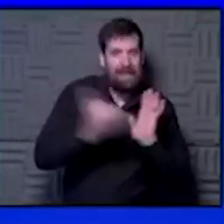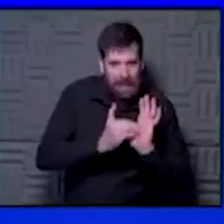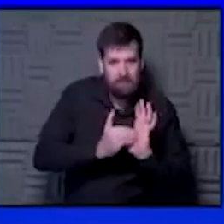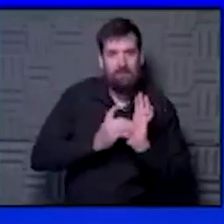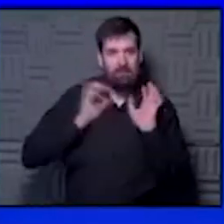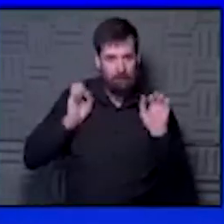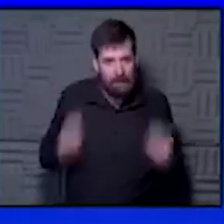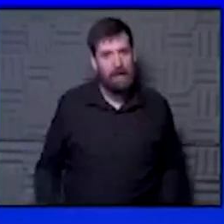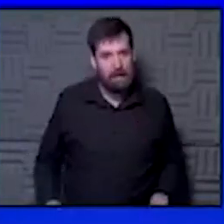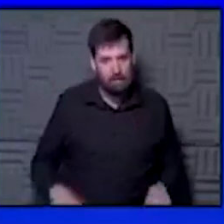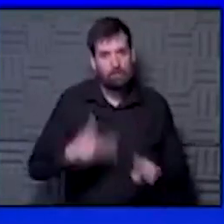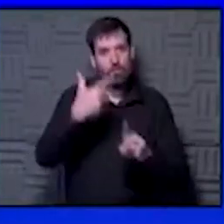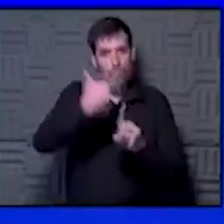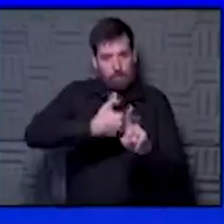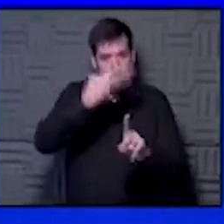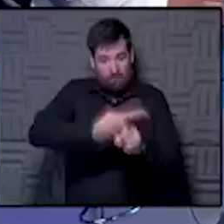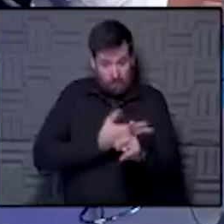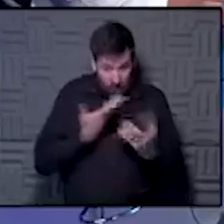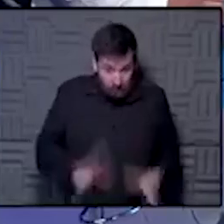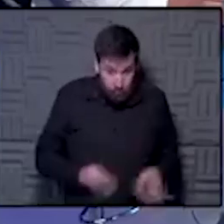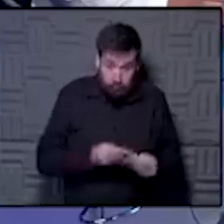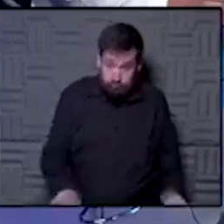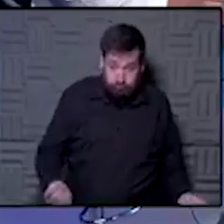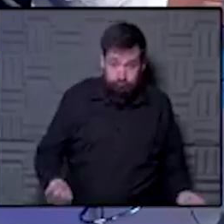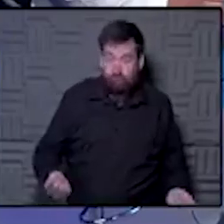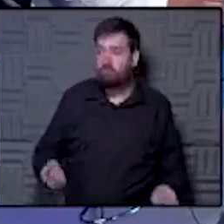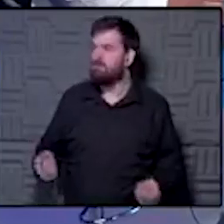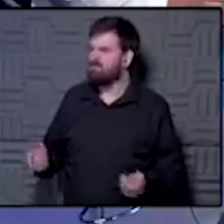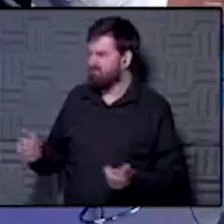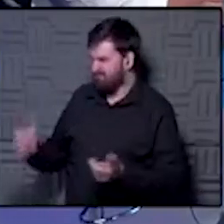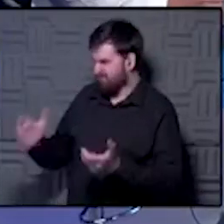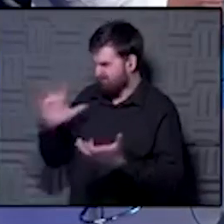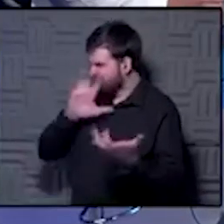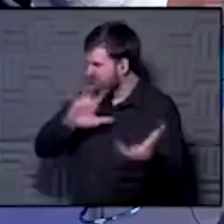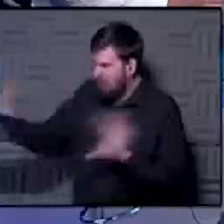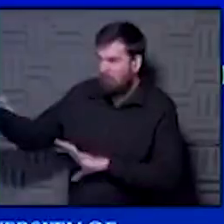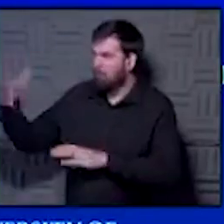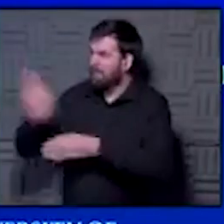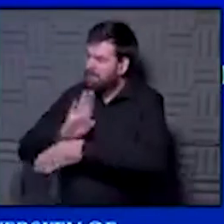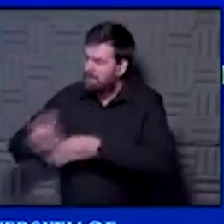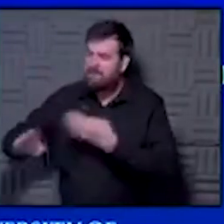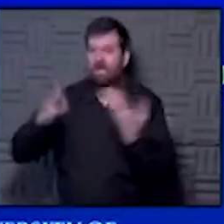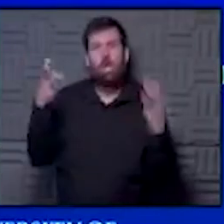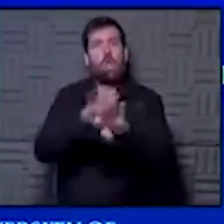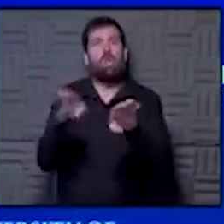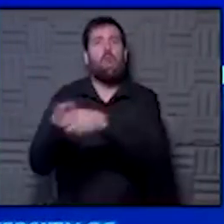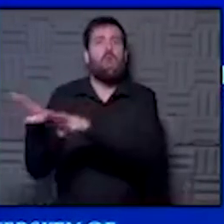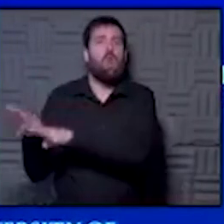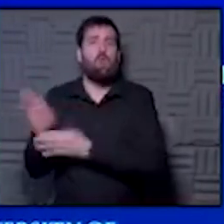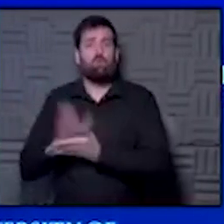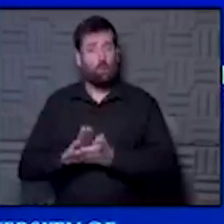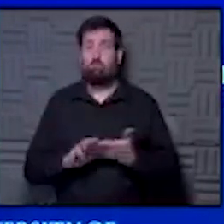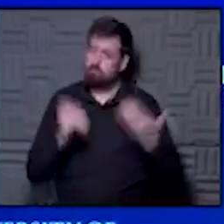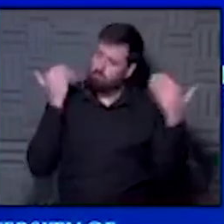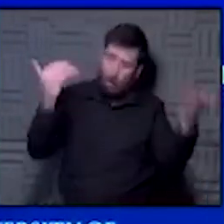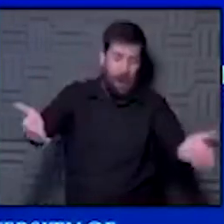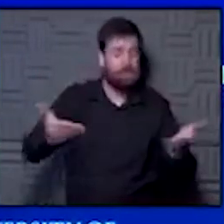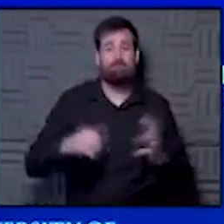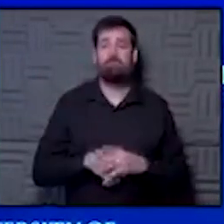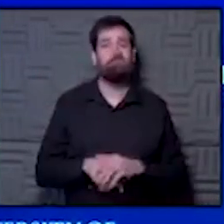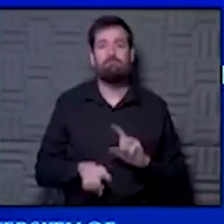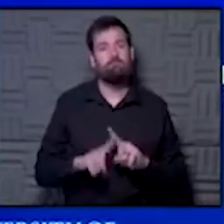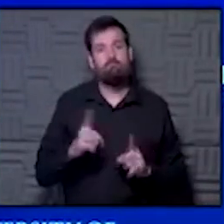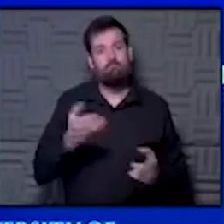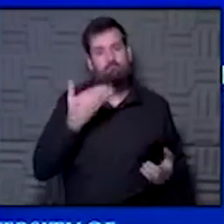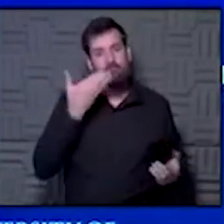or four months of the original infection. Yeah, you want to shutter all the businesses, go into sheltering in place, close all the schools, go try to do herd We don't want that. That's just